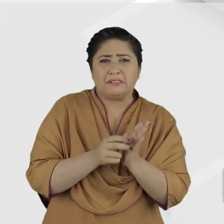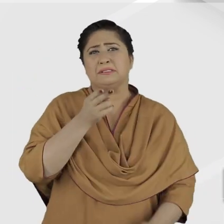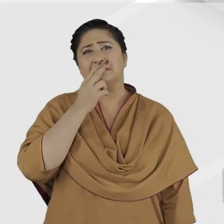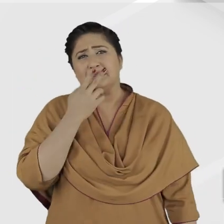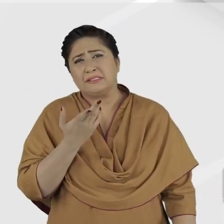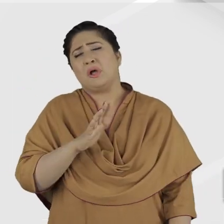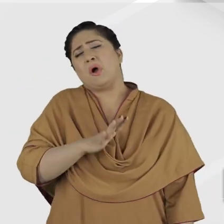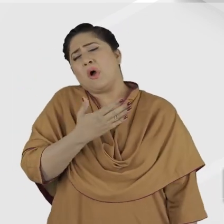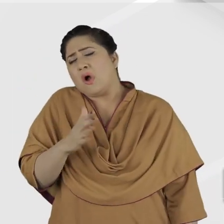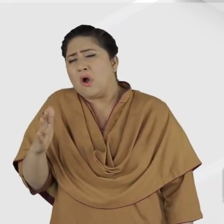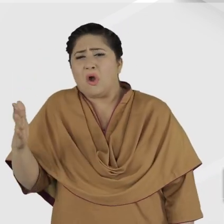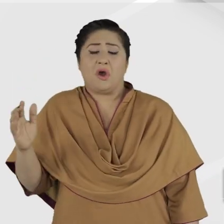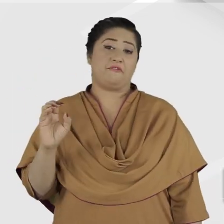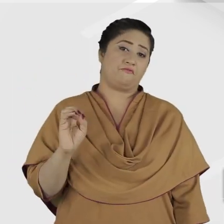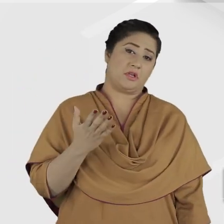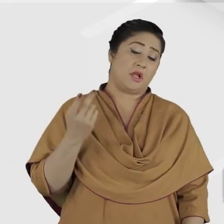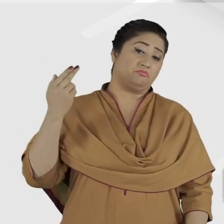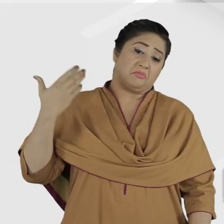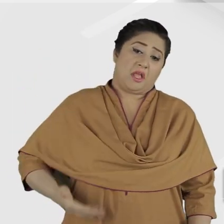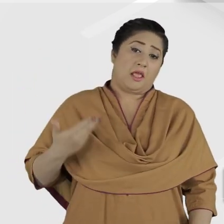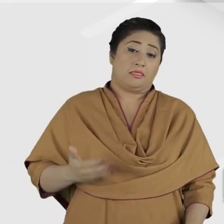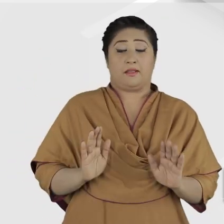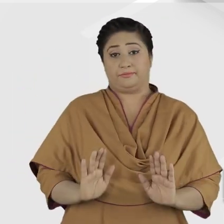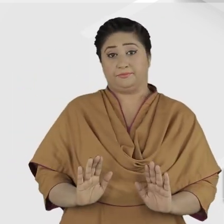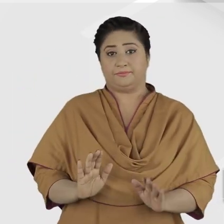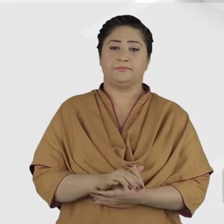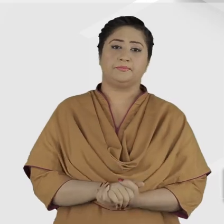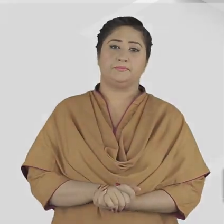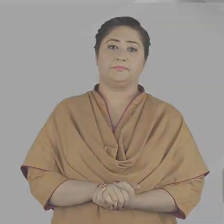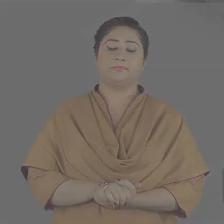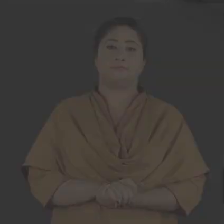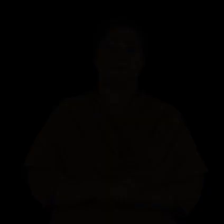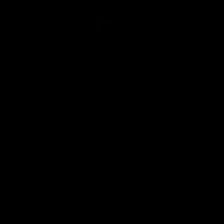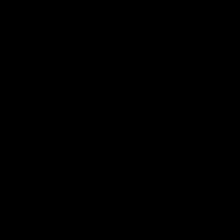diabetes, alcohol or drug poisoning, and other fetal conditions.